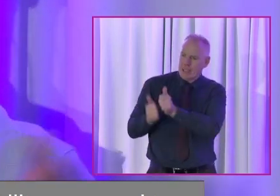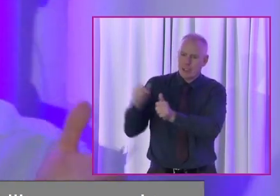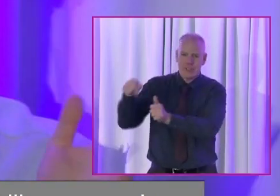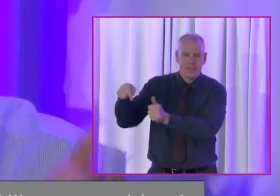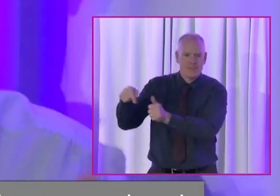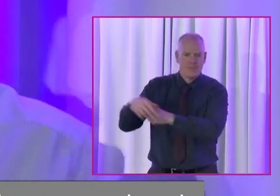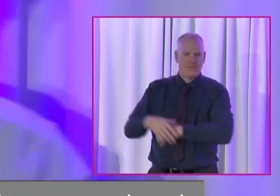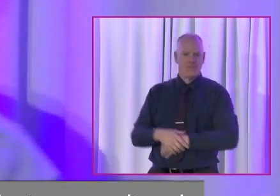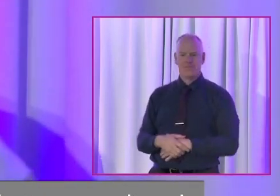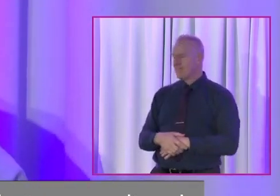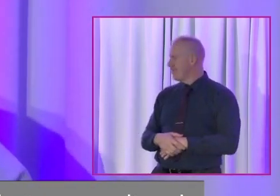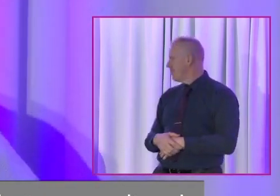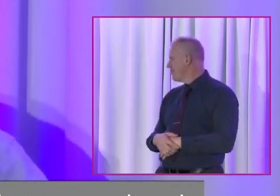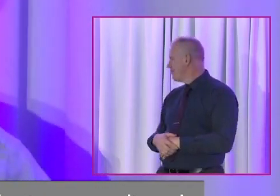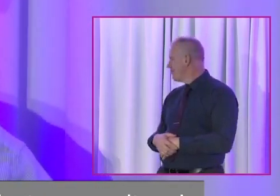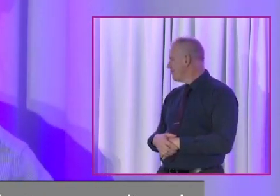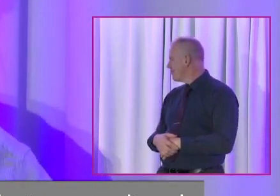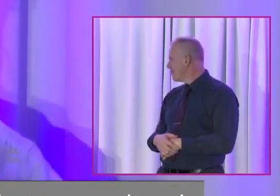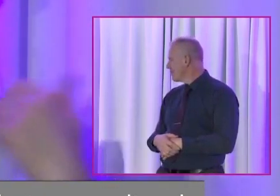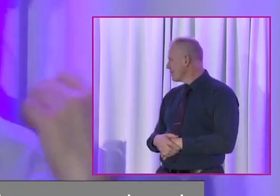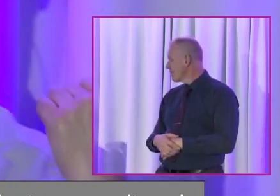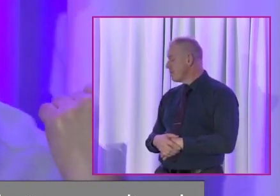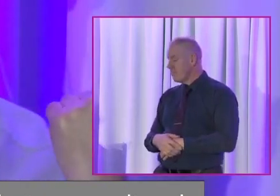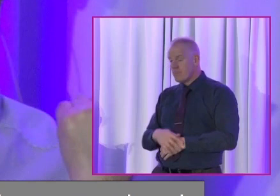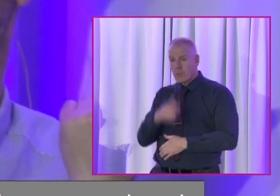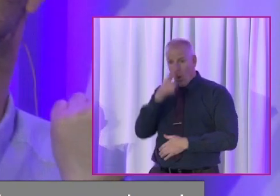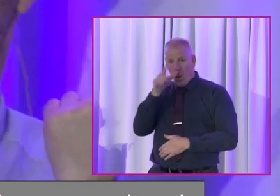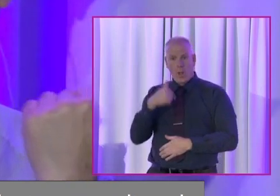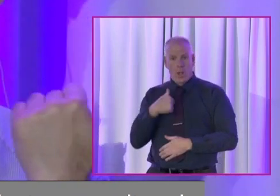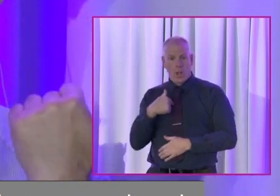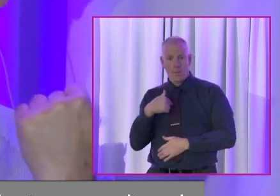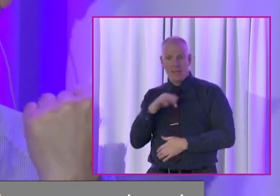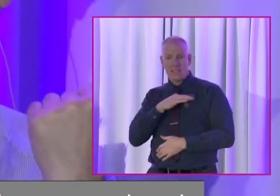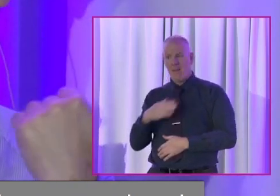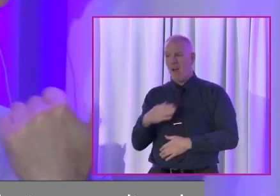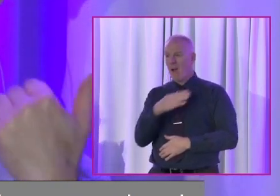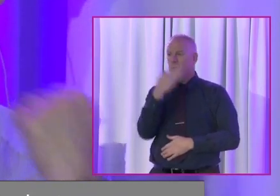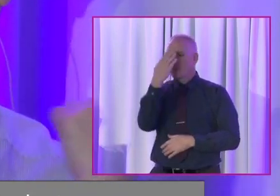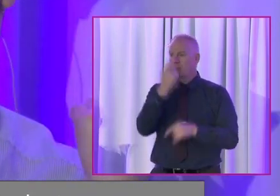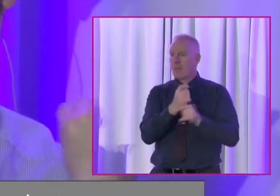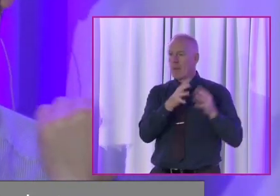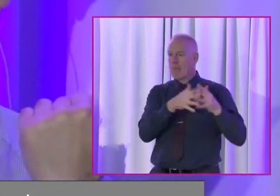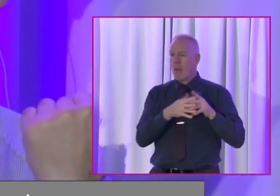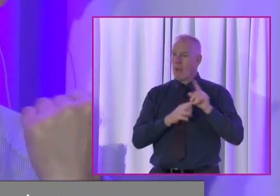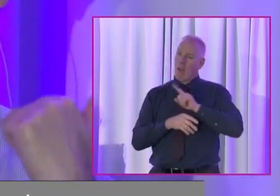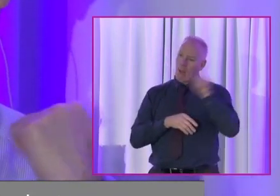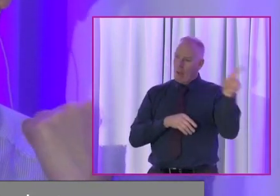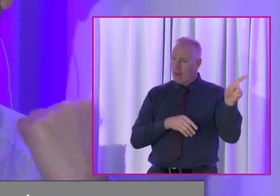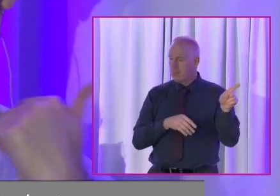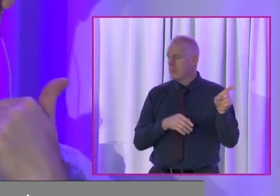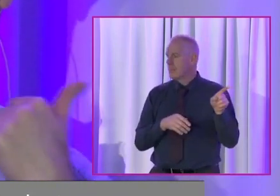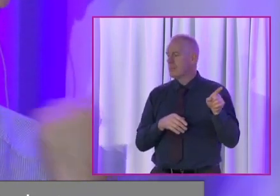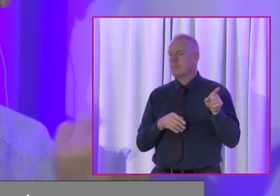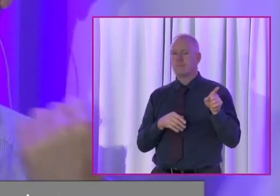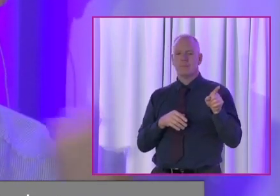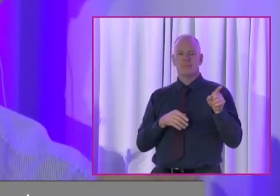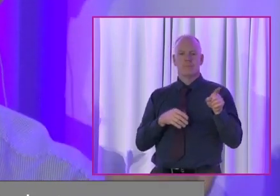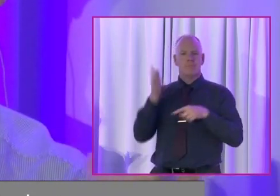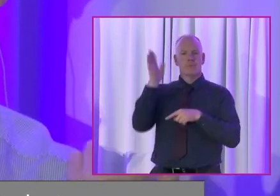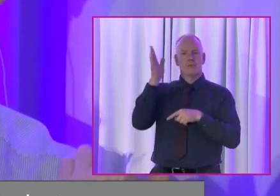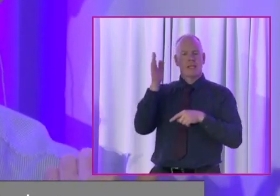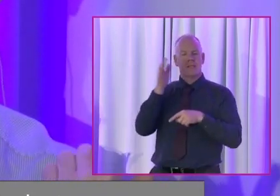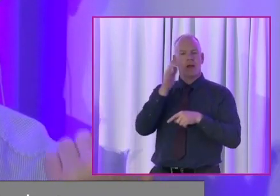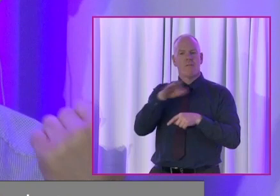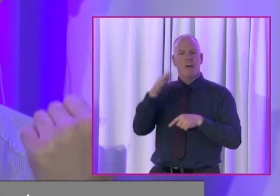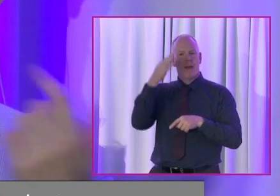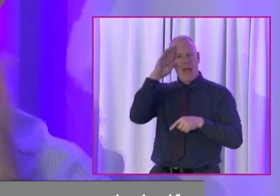I, I, I, I was very, very, very lucky to, to go away from For the summer to the States. I, I got to present on behalf of Irish